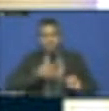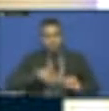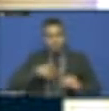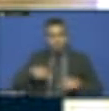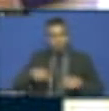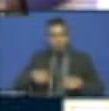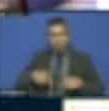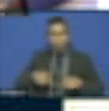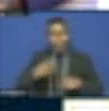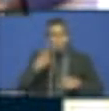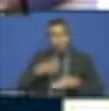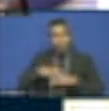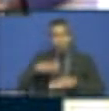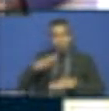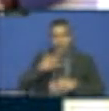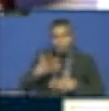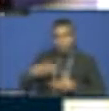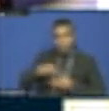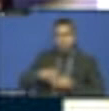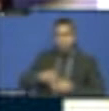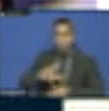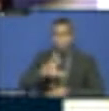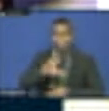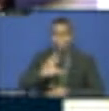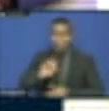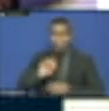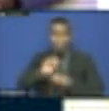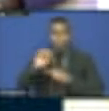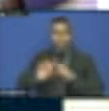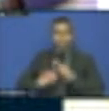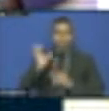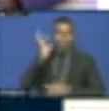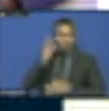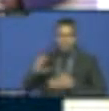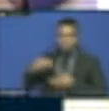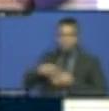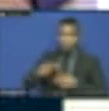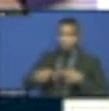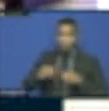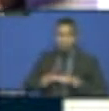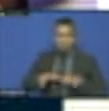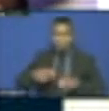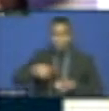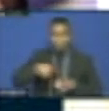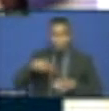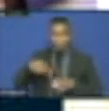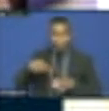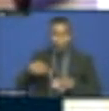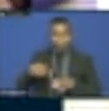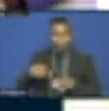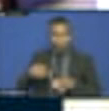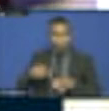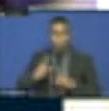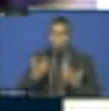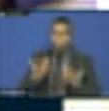just want to answer on the question about how do we localize the SDGs and how do we